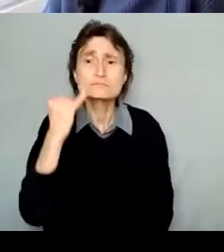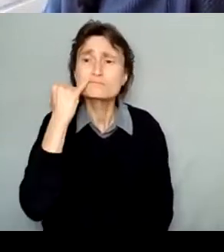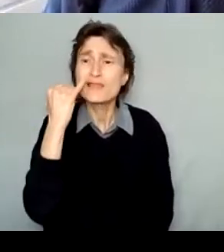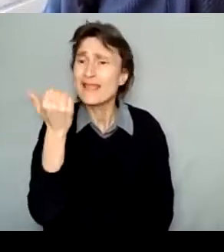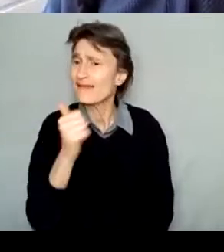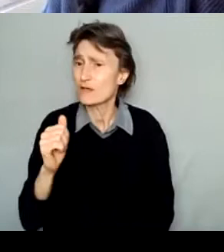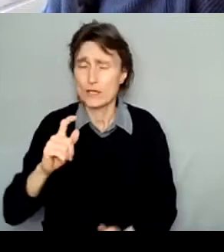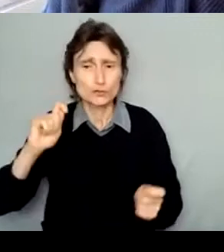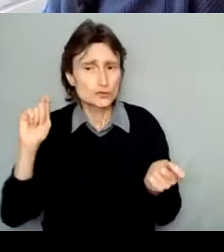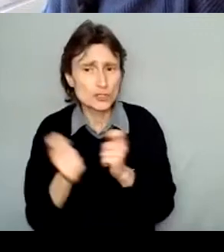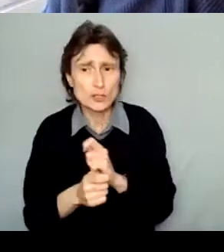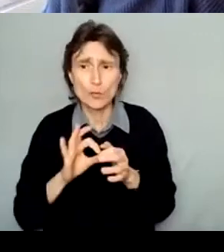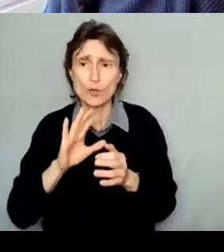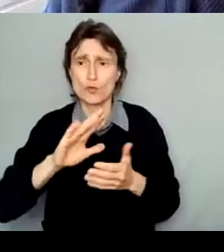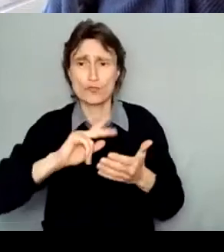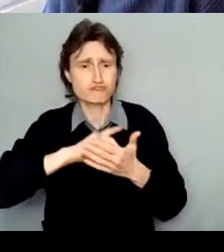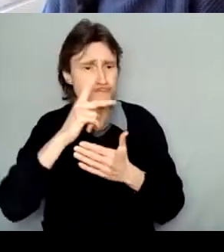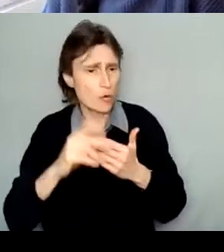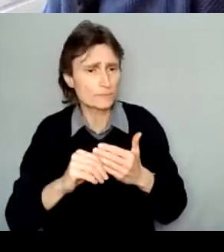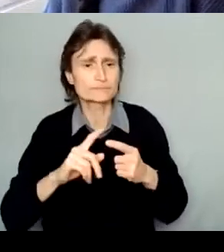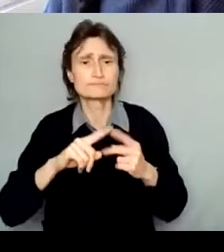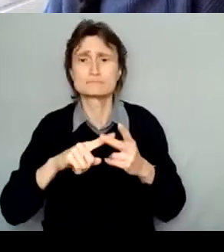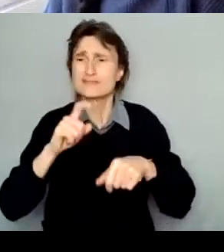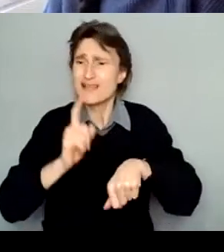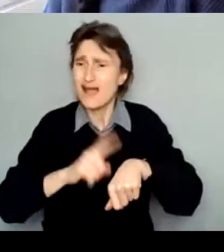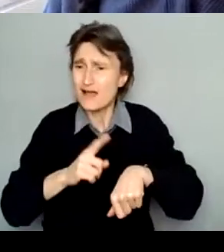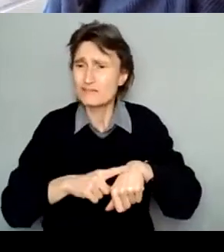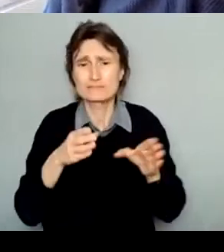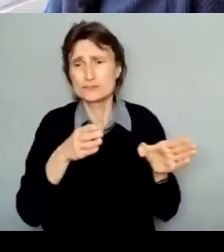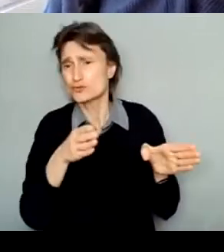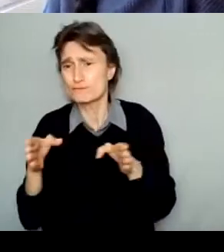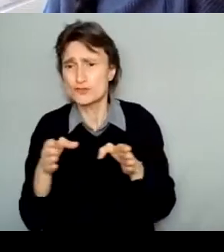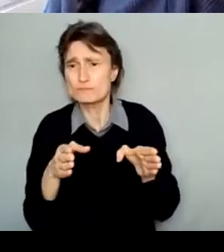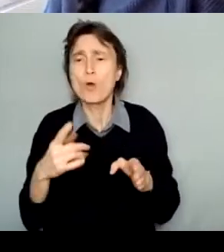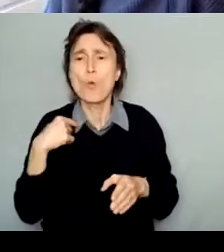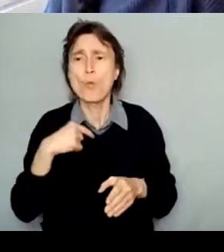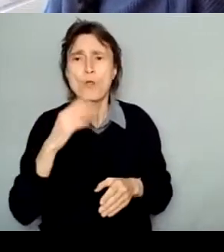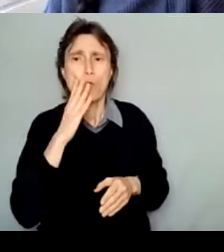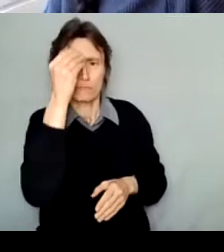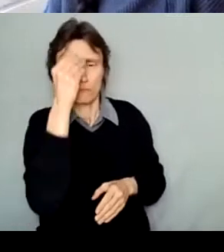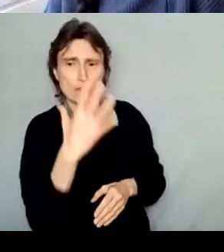changes regarding the program timeline need to shift, applicants will be notified as soon as possible.